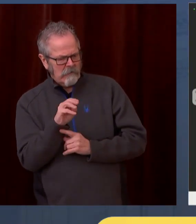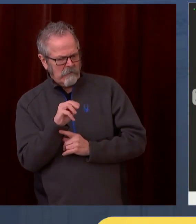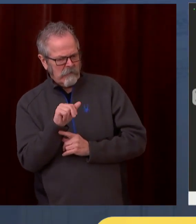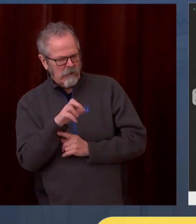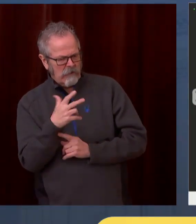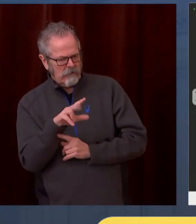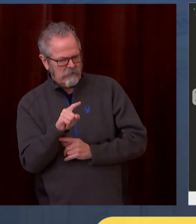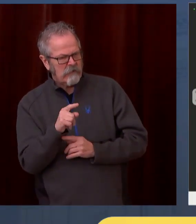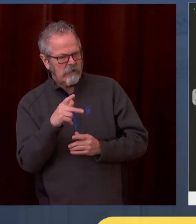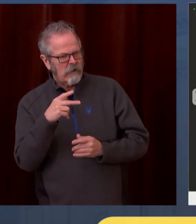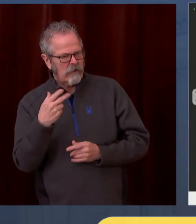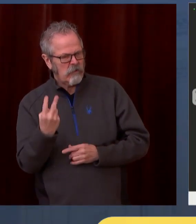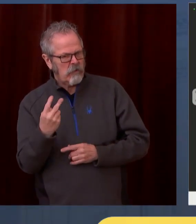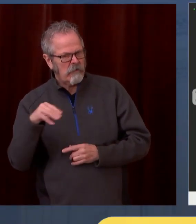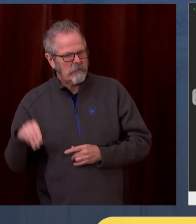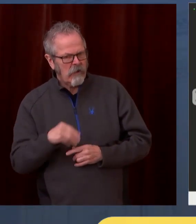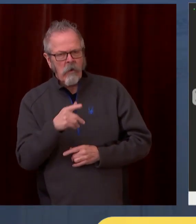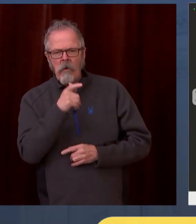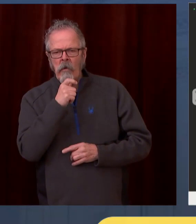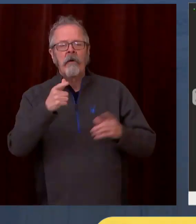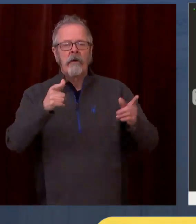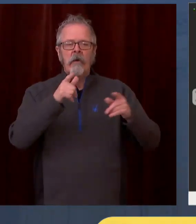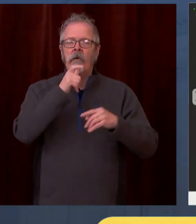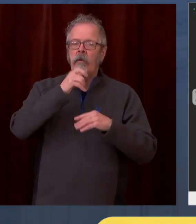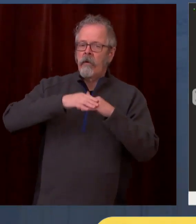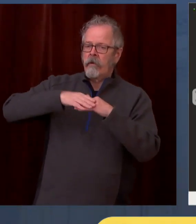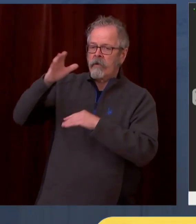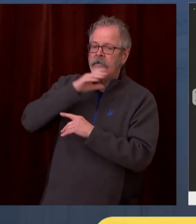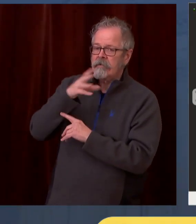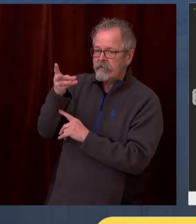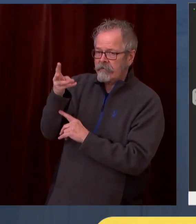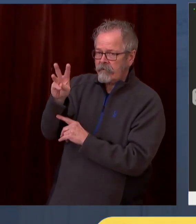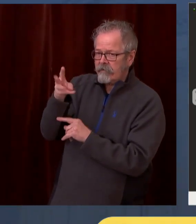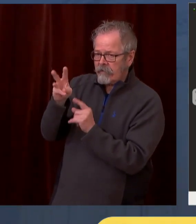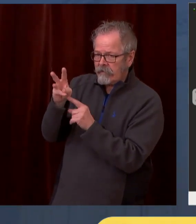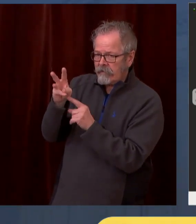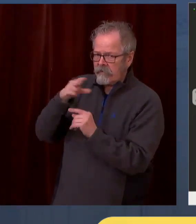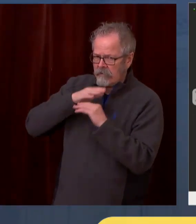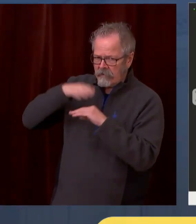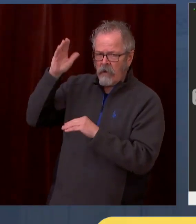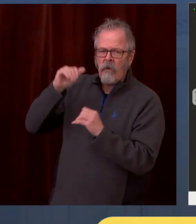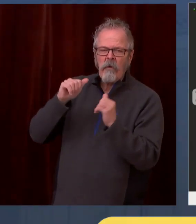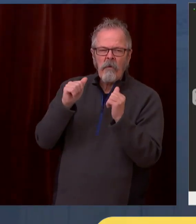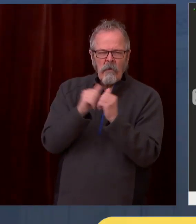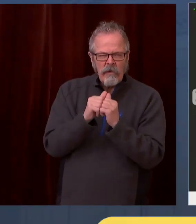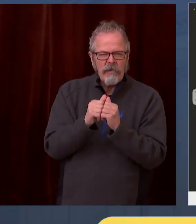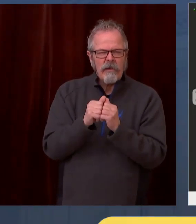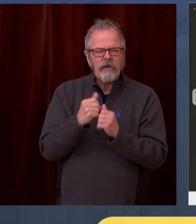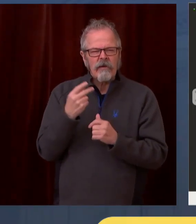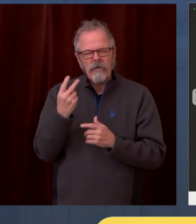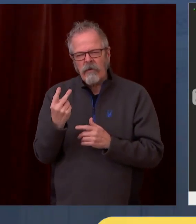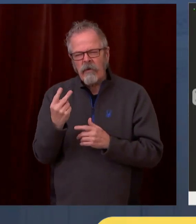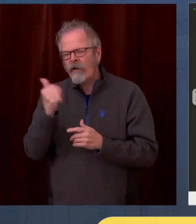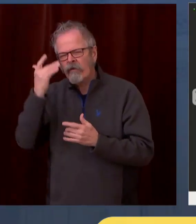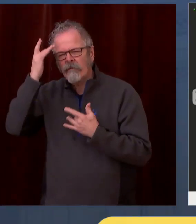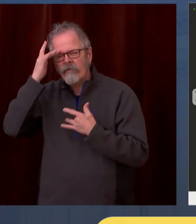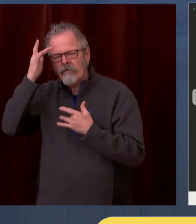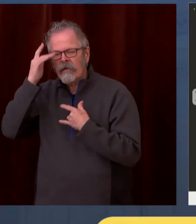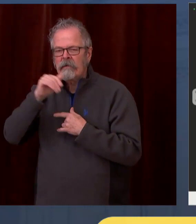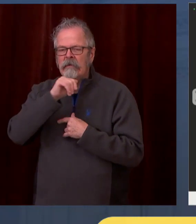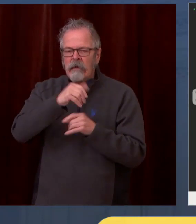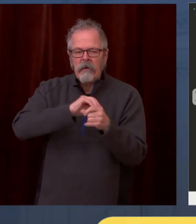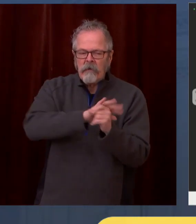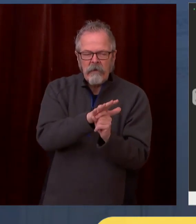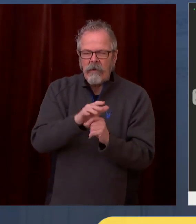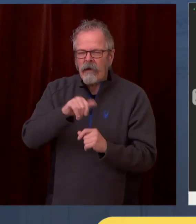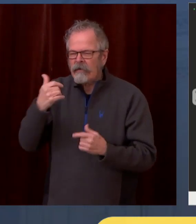comorbidities. And those are defined by the Department of Health. Also, anyone who is between the